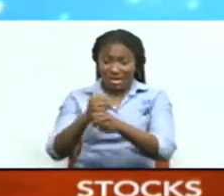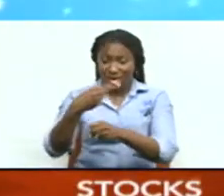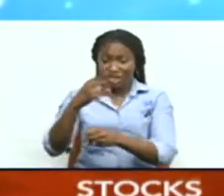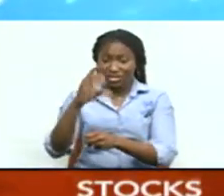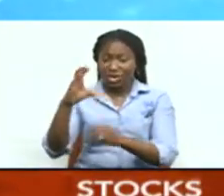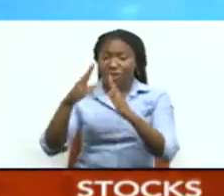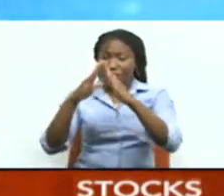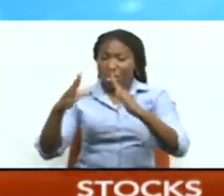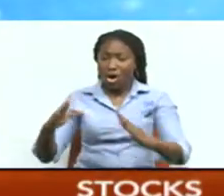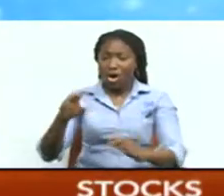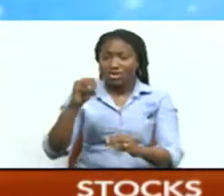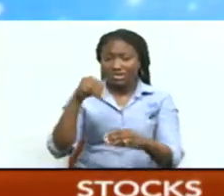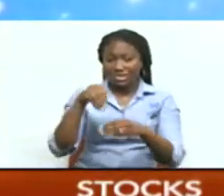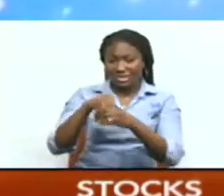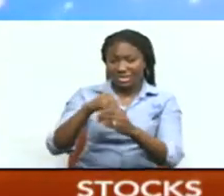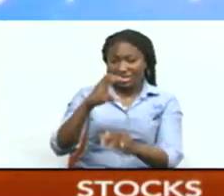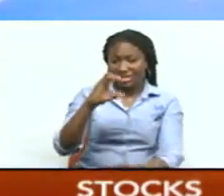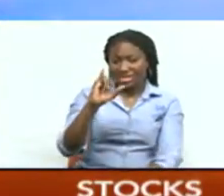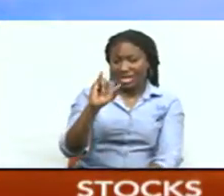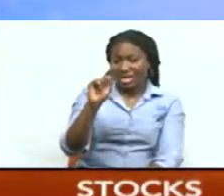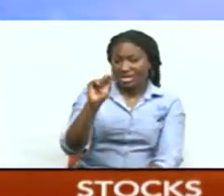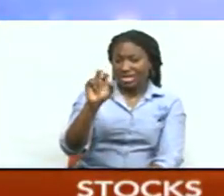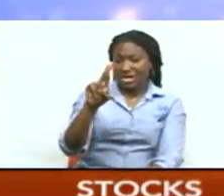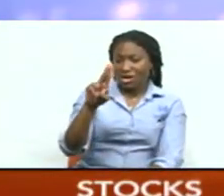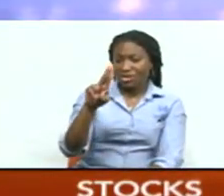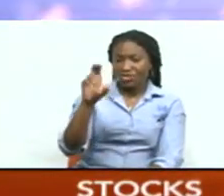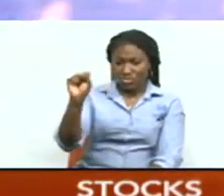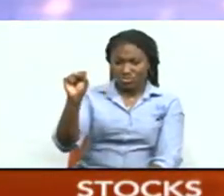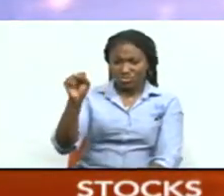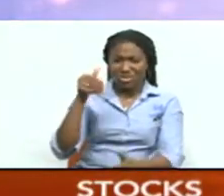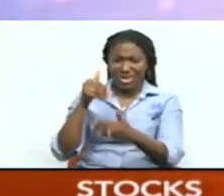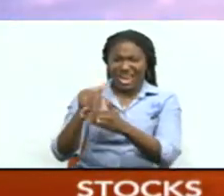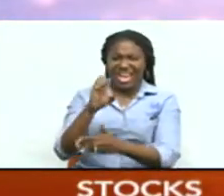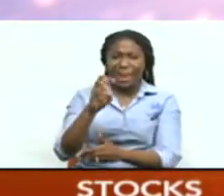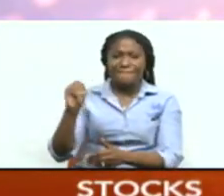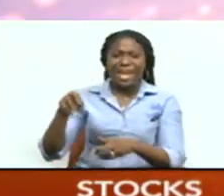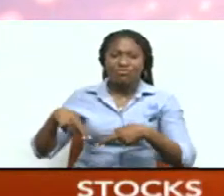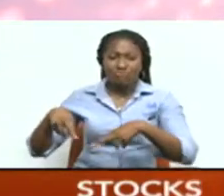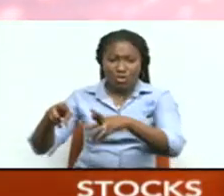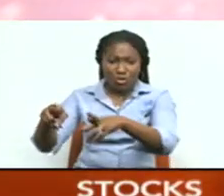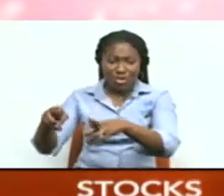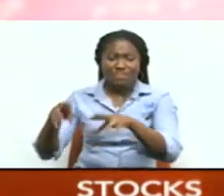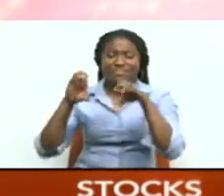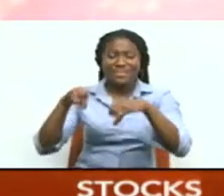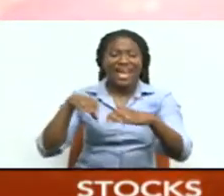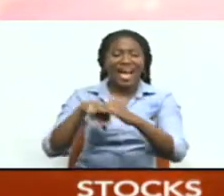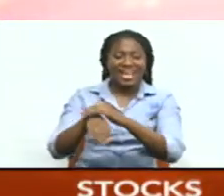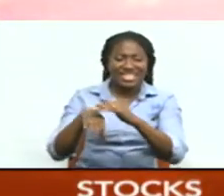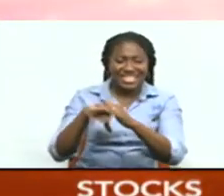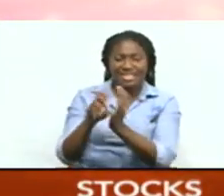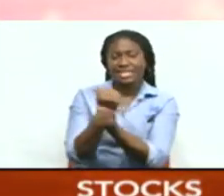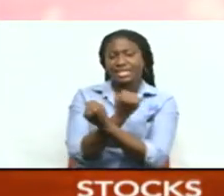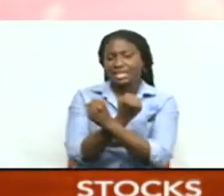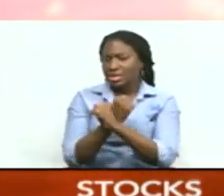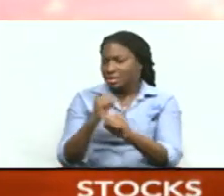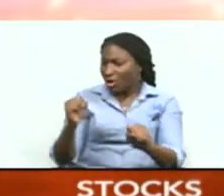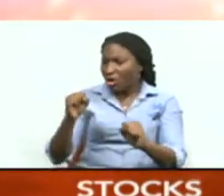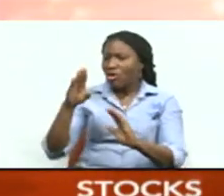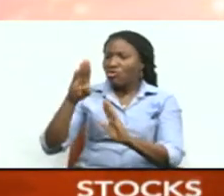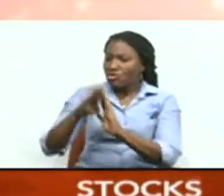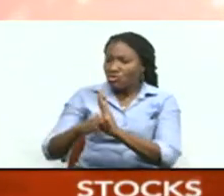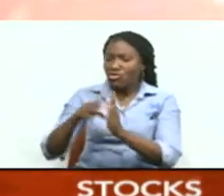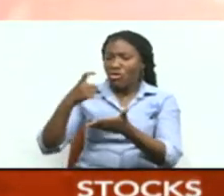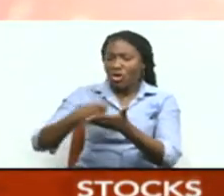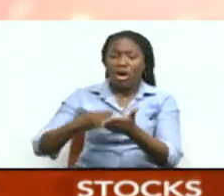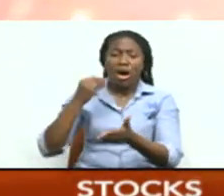on the Eastern Main Road and Cowra, have access to secure and affordable funding in